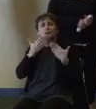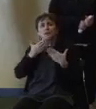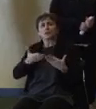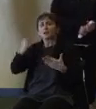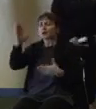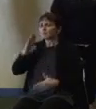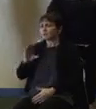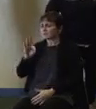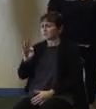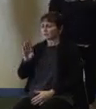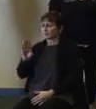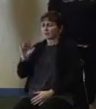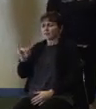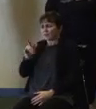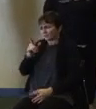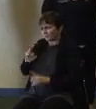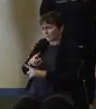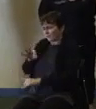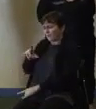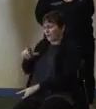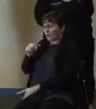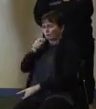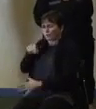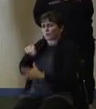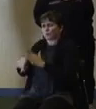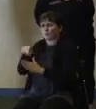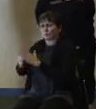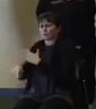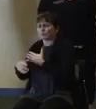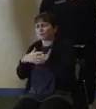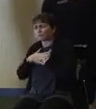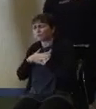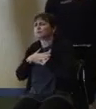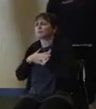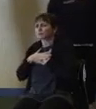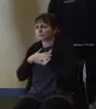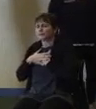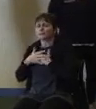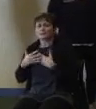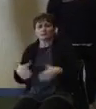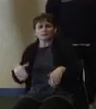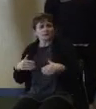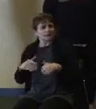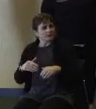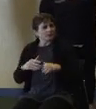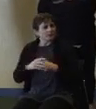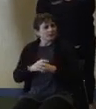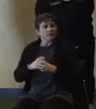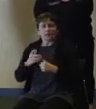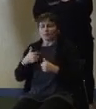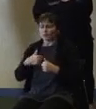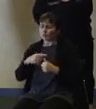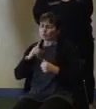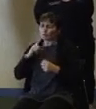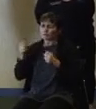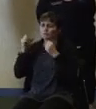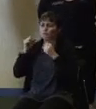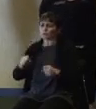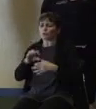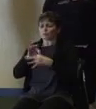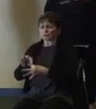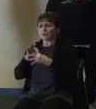agents, and we have a very, led by Jared's relationship, but we all share a very strong and deep relationship with